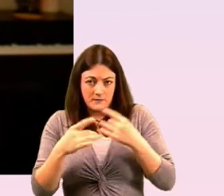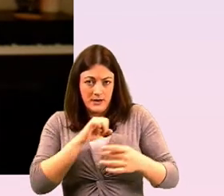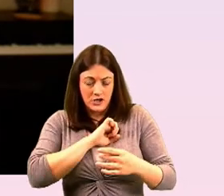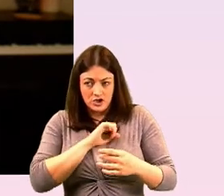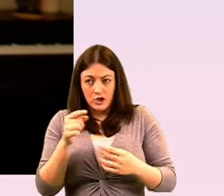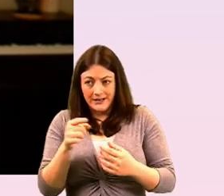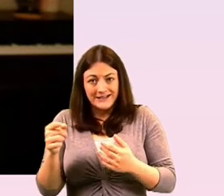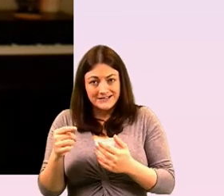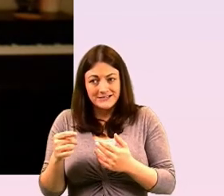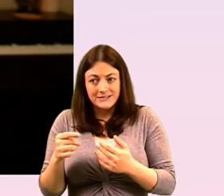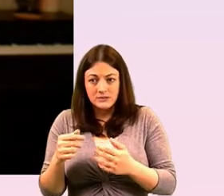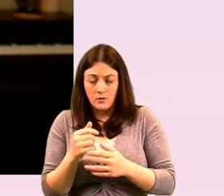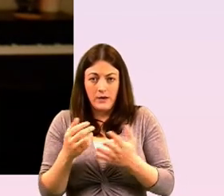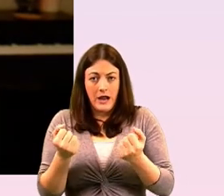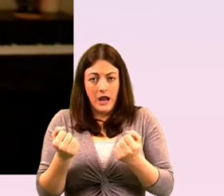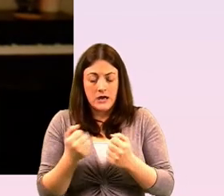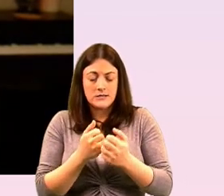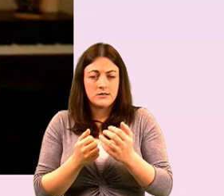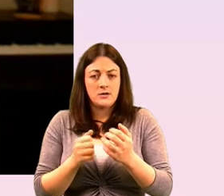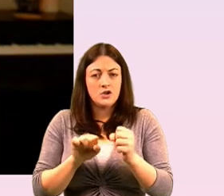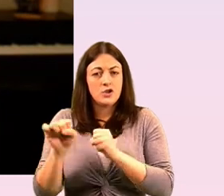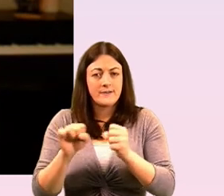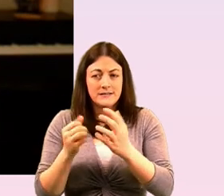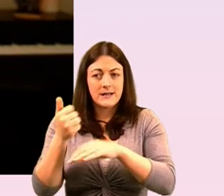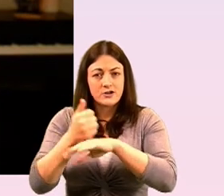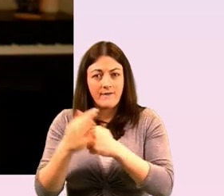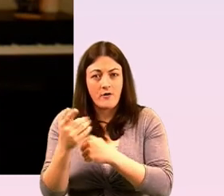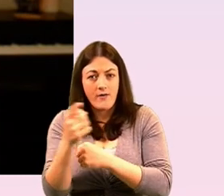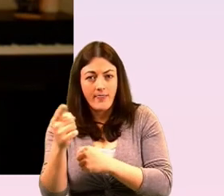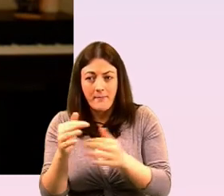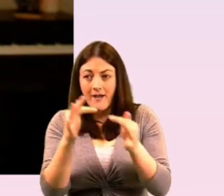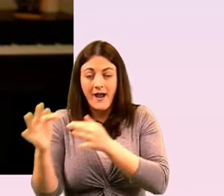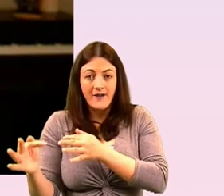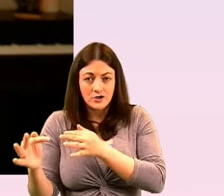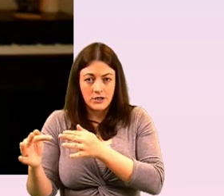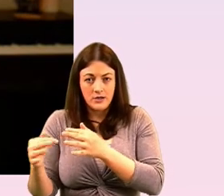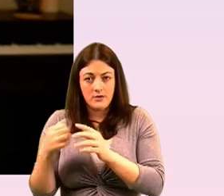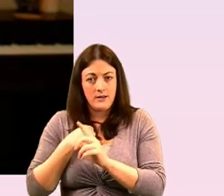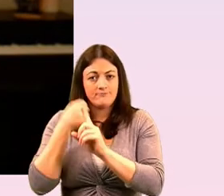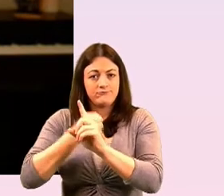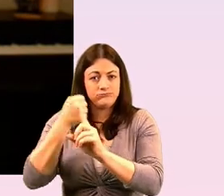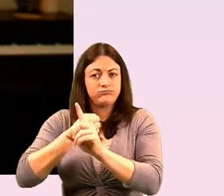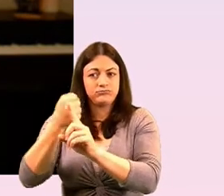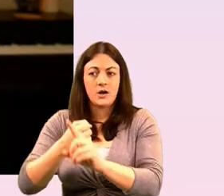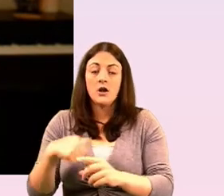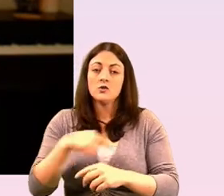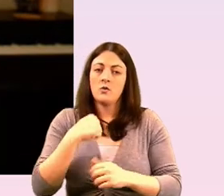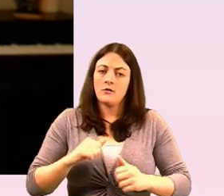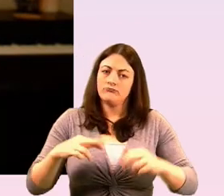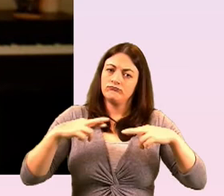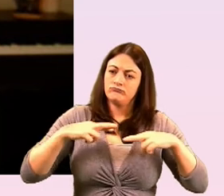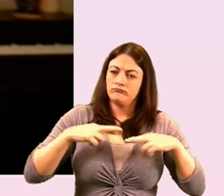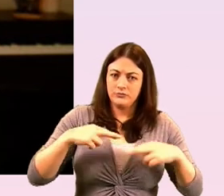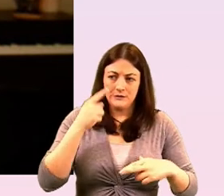and those pieces i i think are really critical and i think it's something we as a community should be quite proud of is that the antennae are up